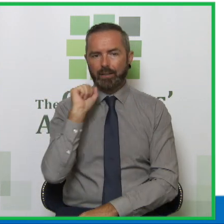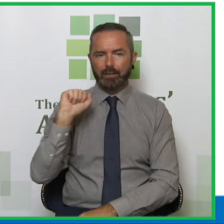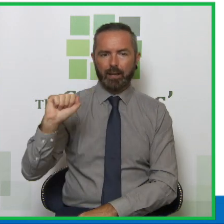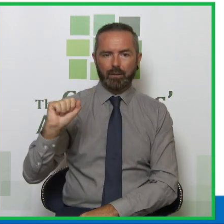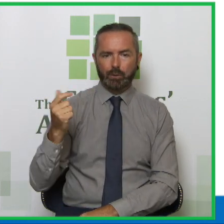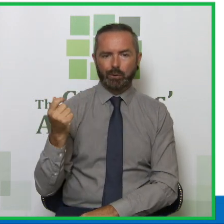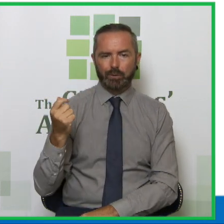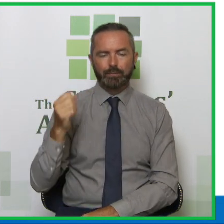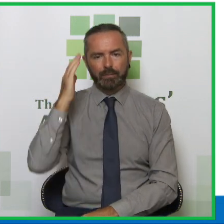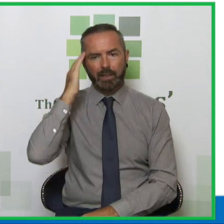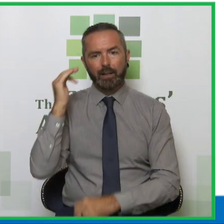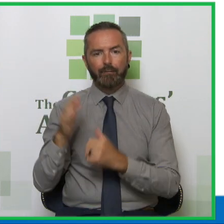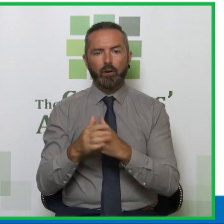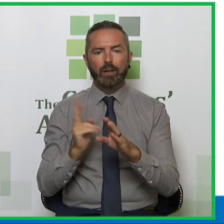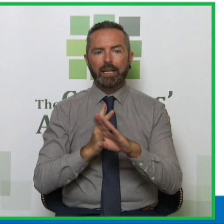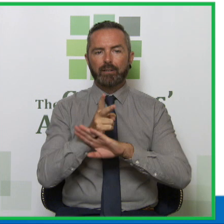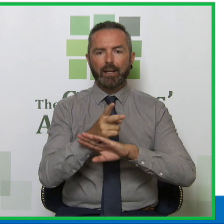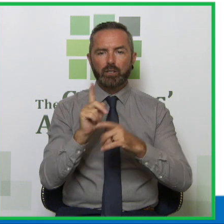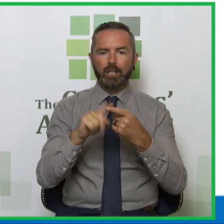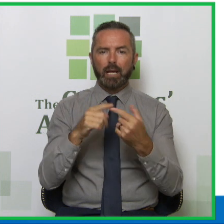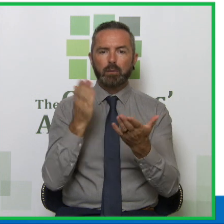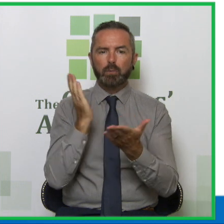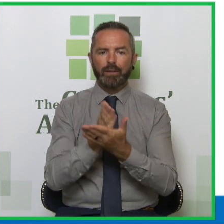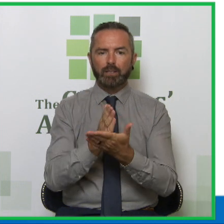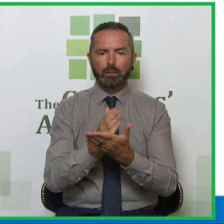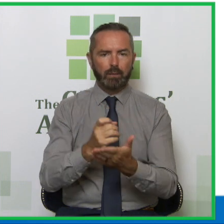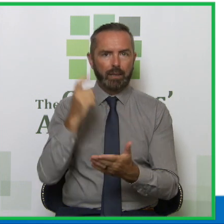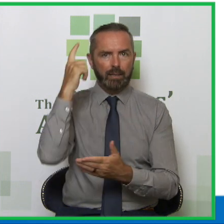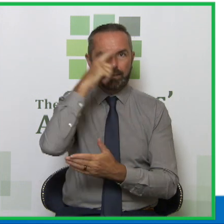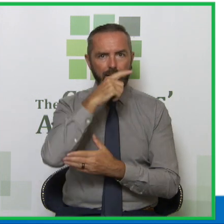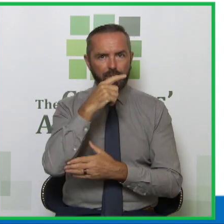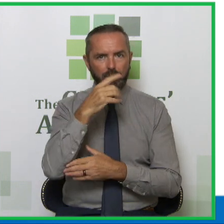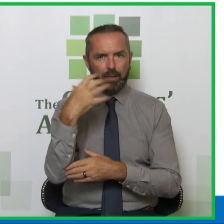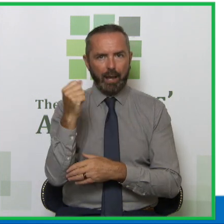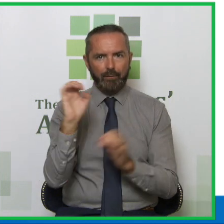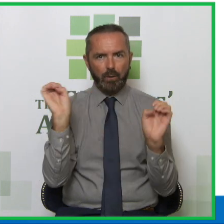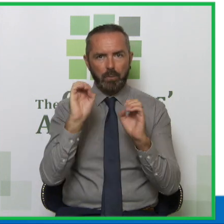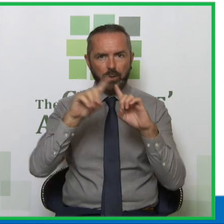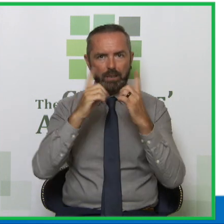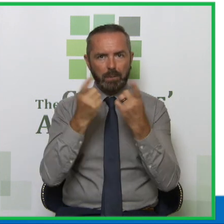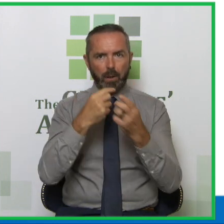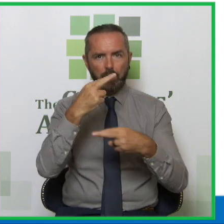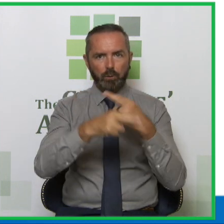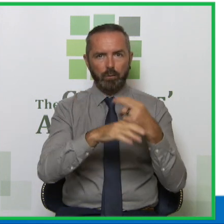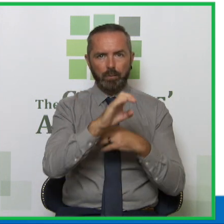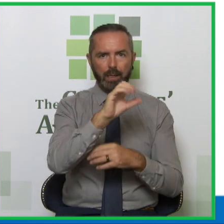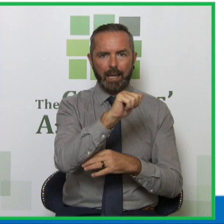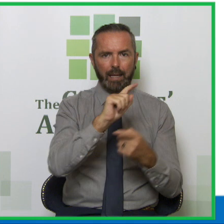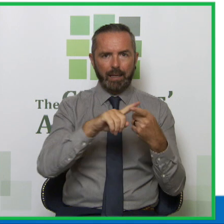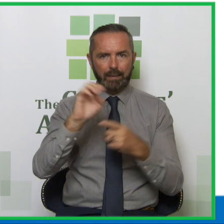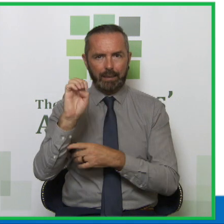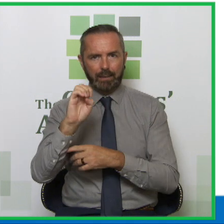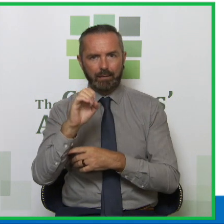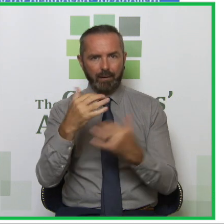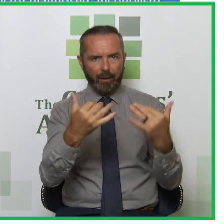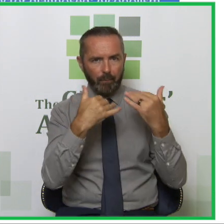intervention and prevention it's really difficult to get emergency department room data. It's not centralized like inpatient data